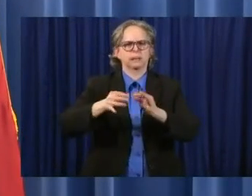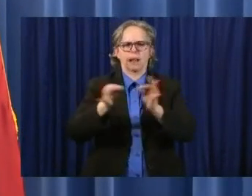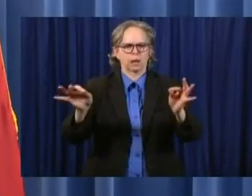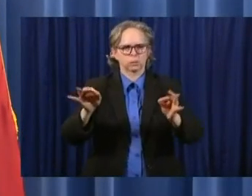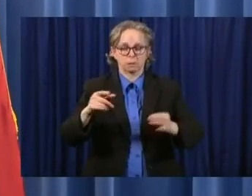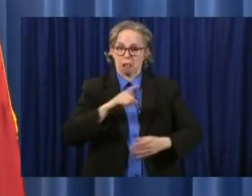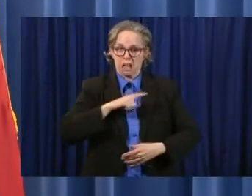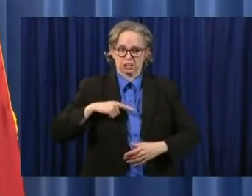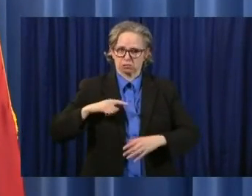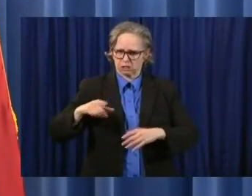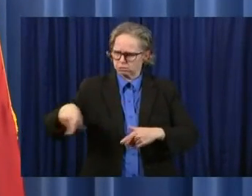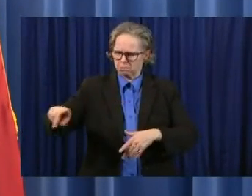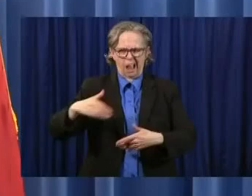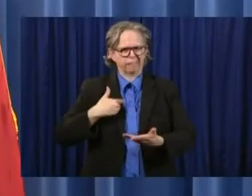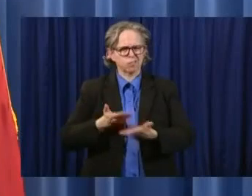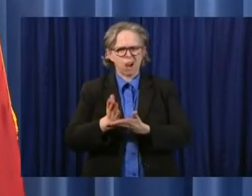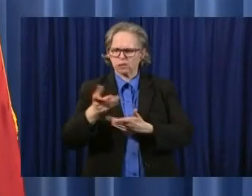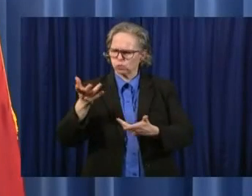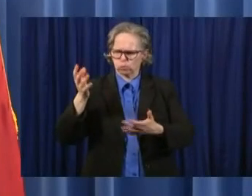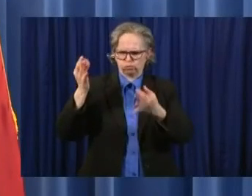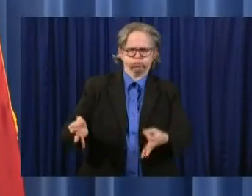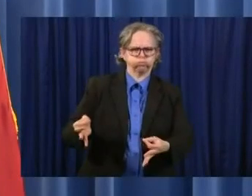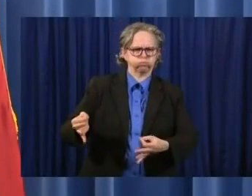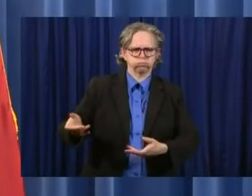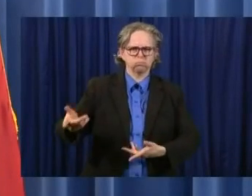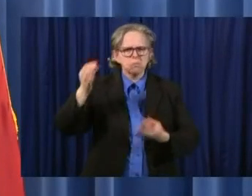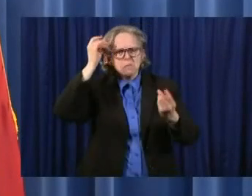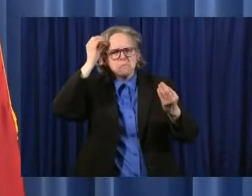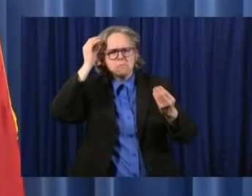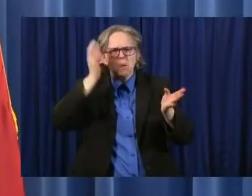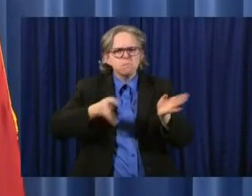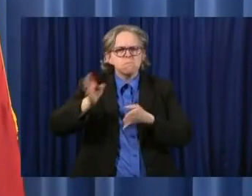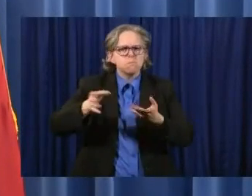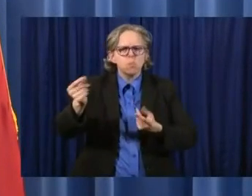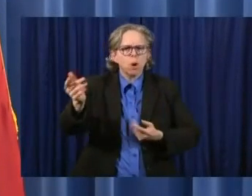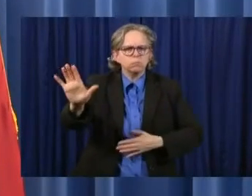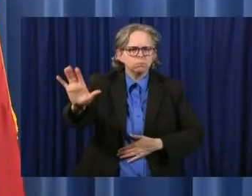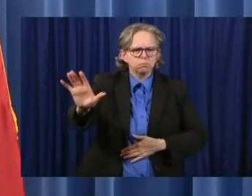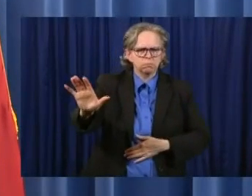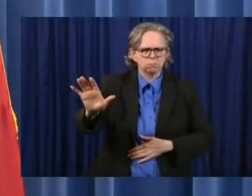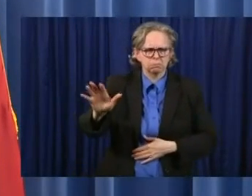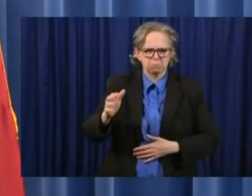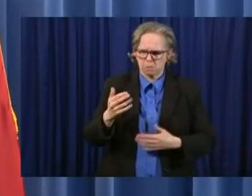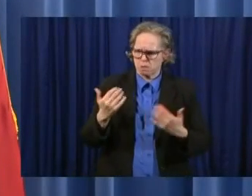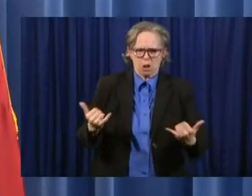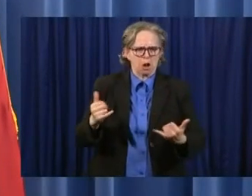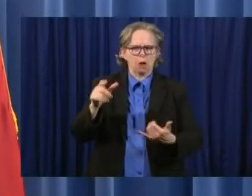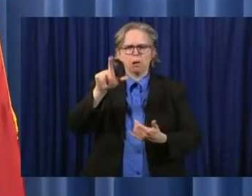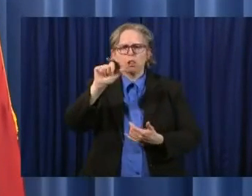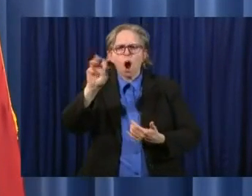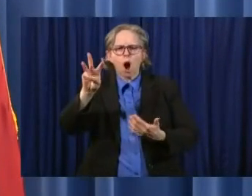look at, you know, any law that exists today. But